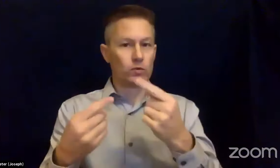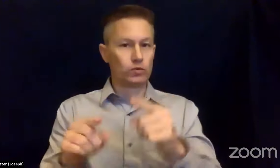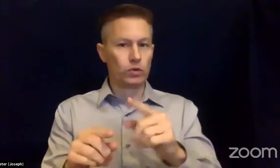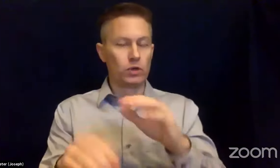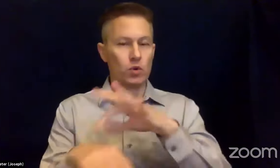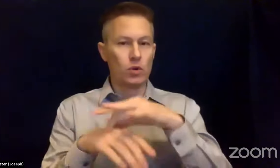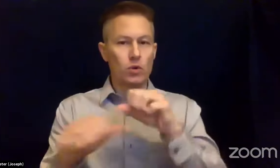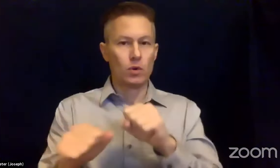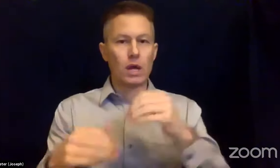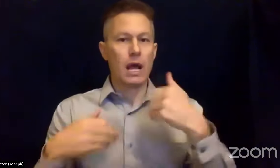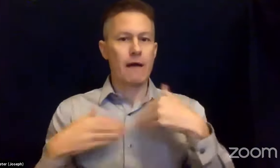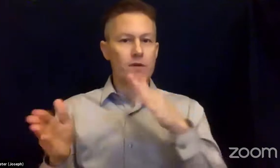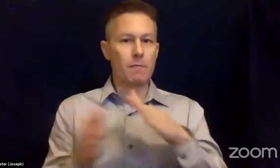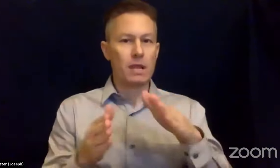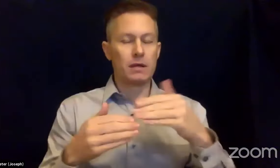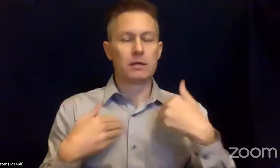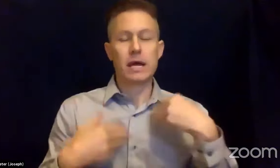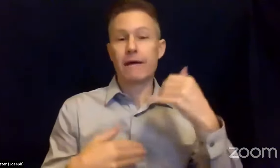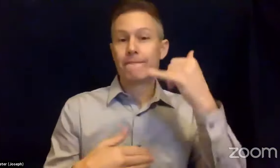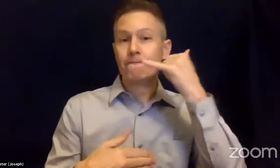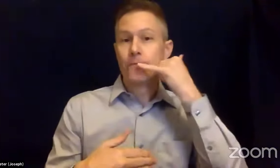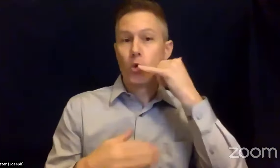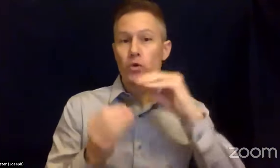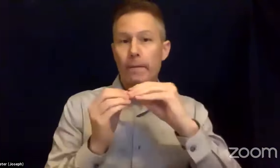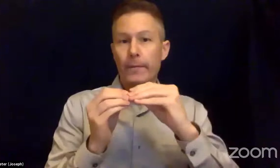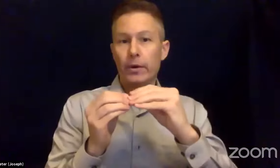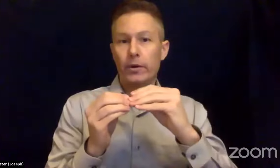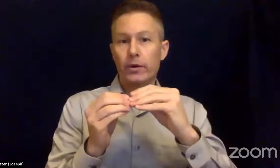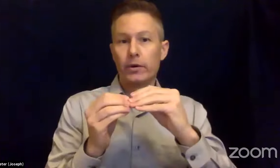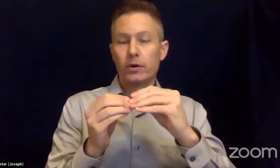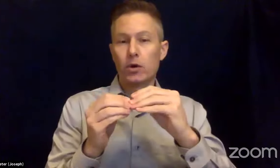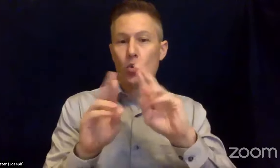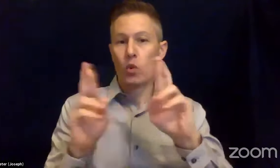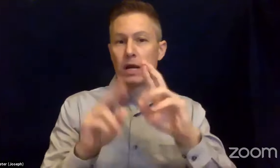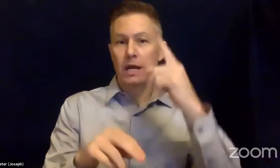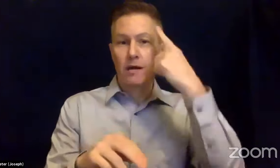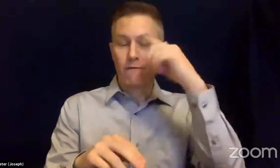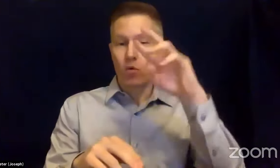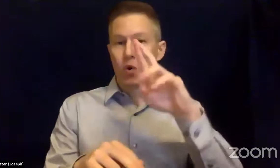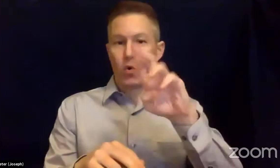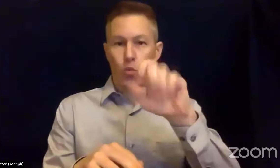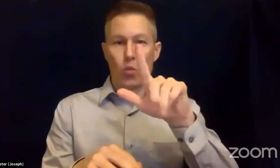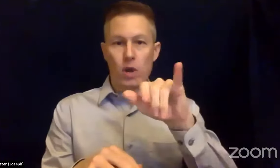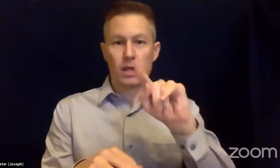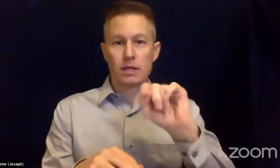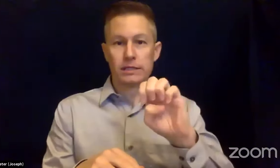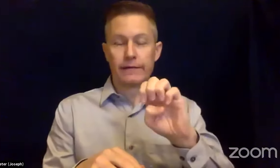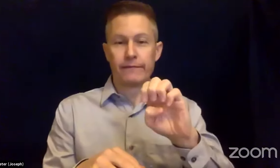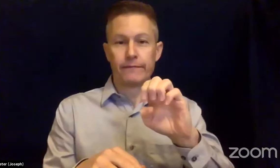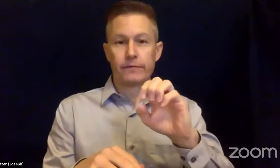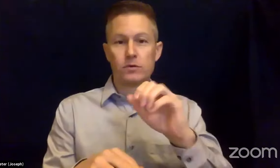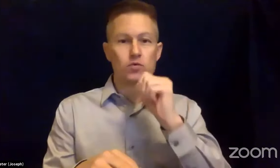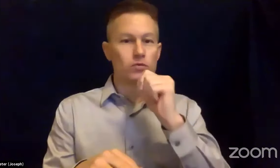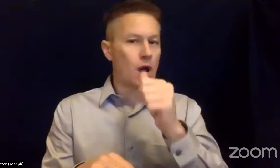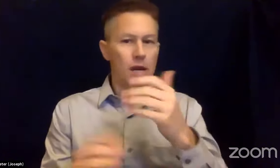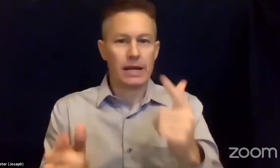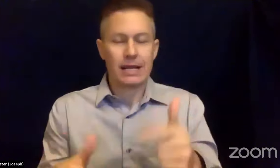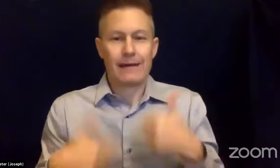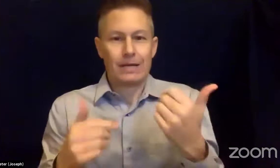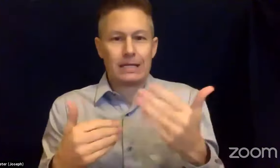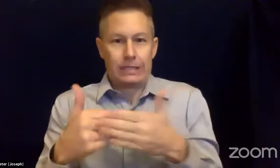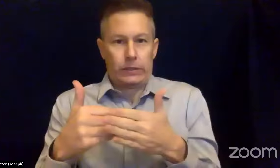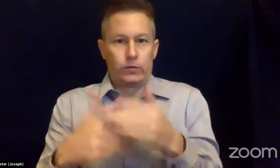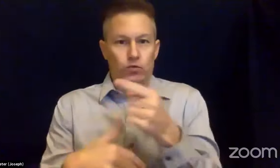Have the phone number of a relative or friends who don't live near you to communicate through because, as David